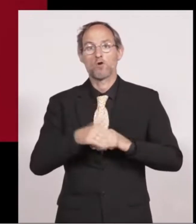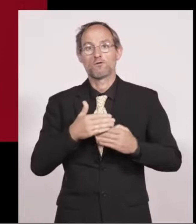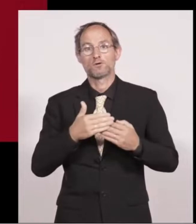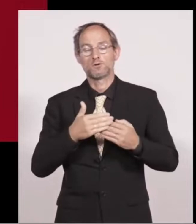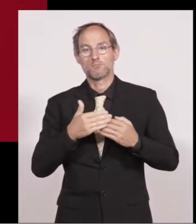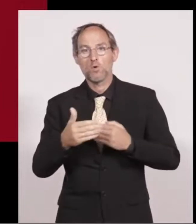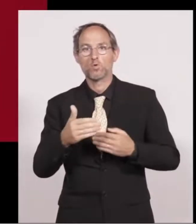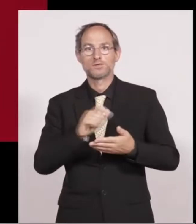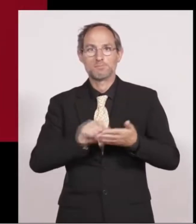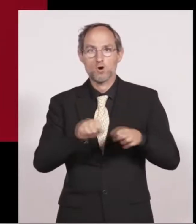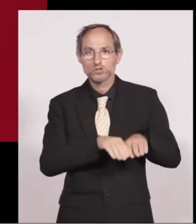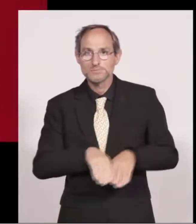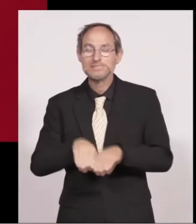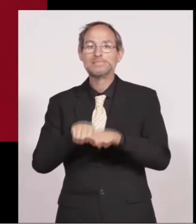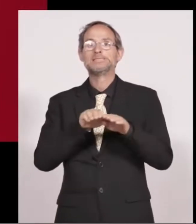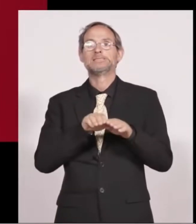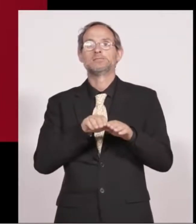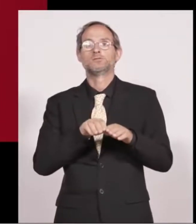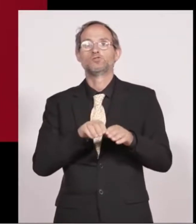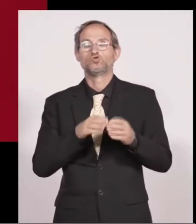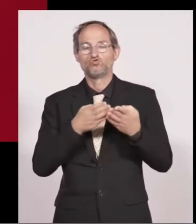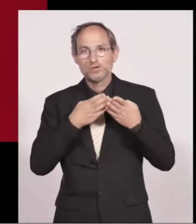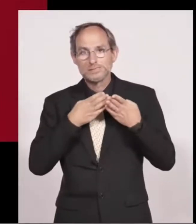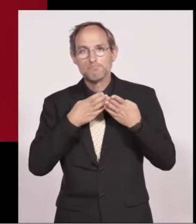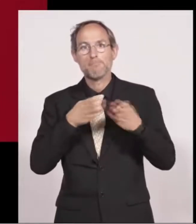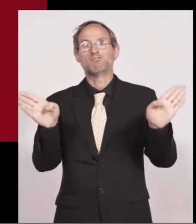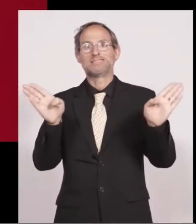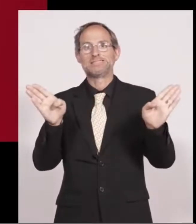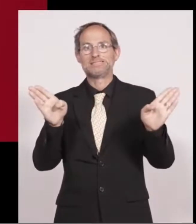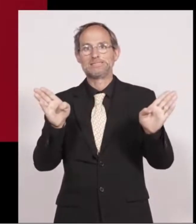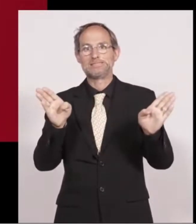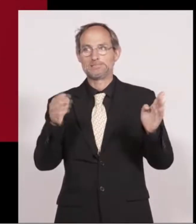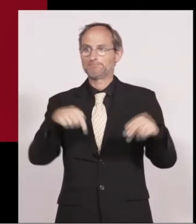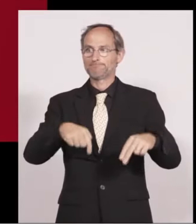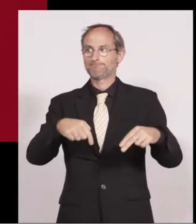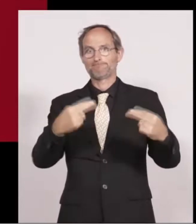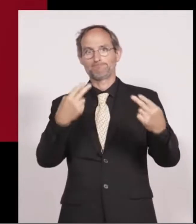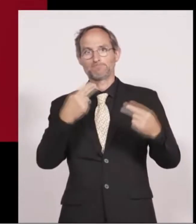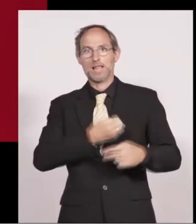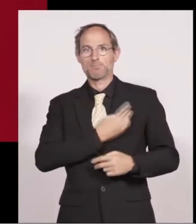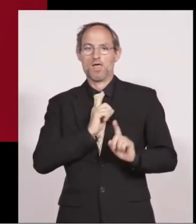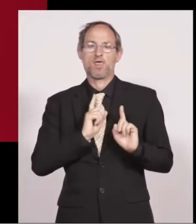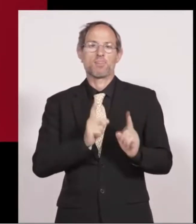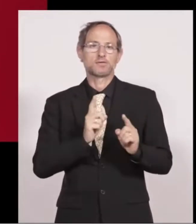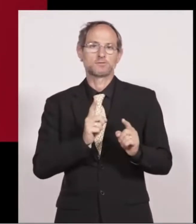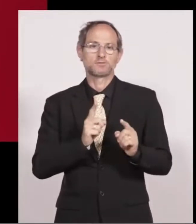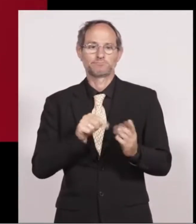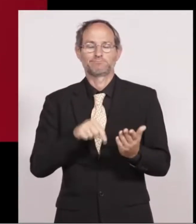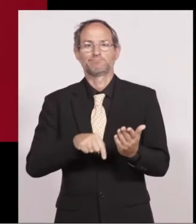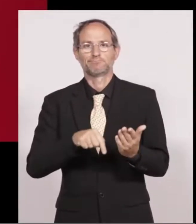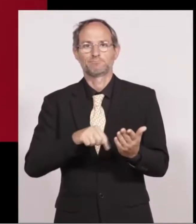and accountability and that's what this rule change represents first of all